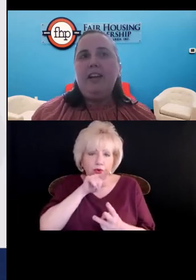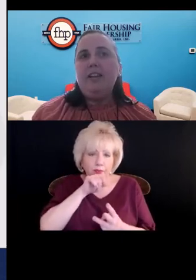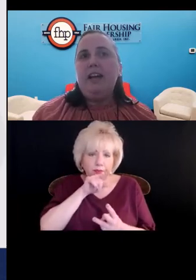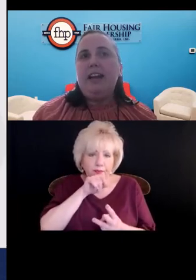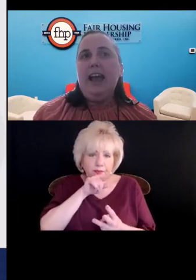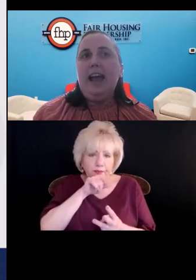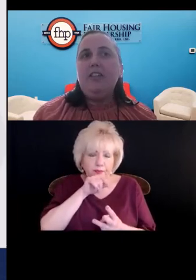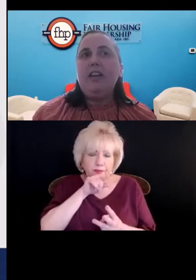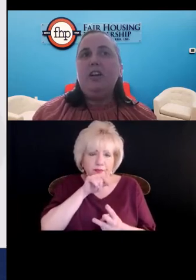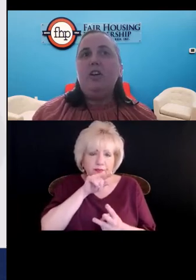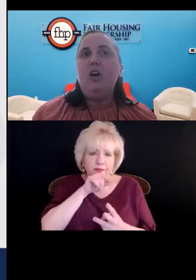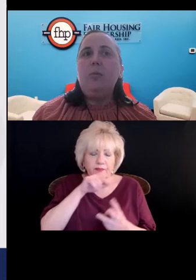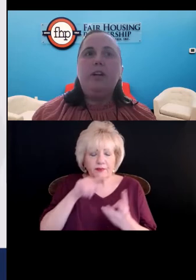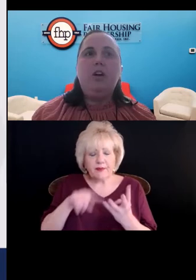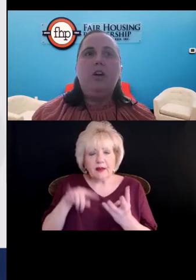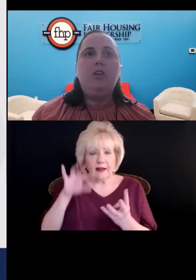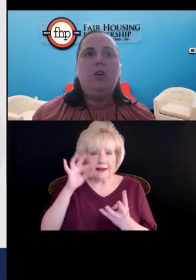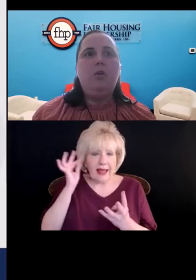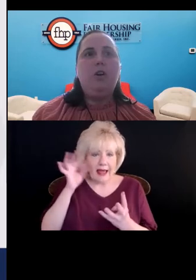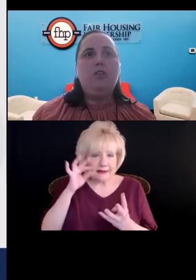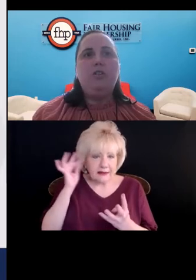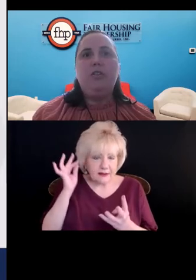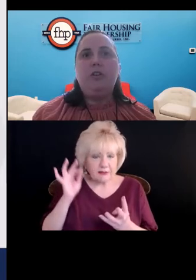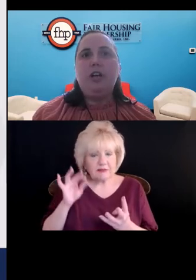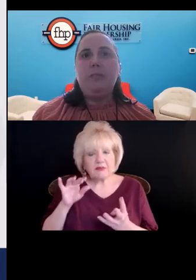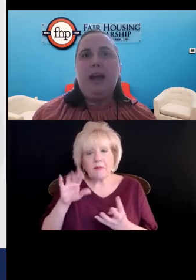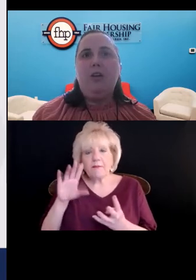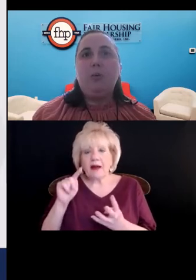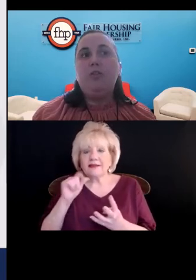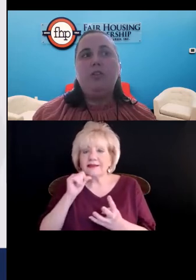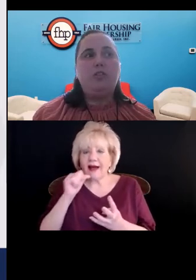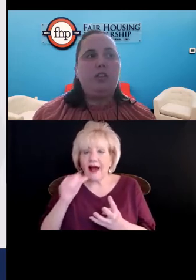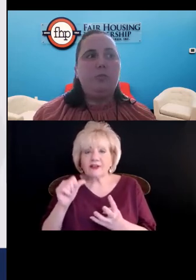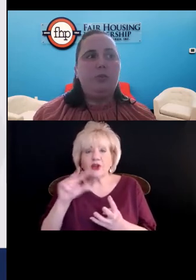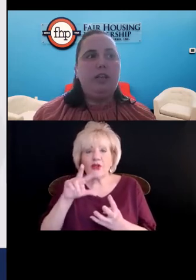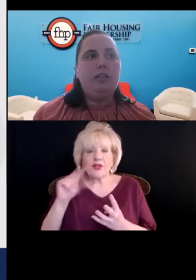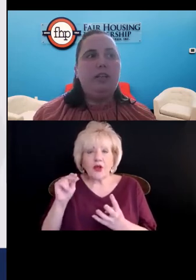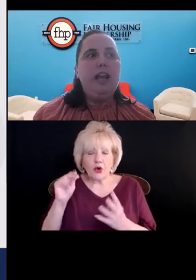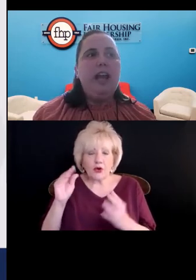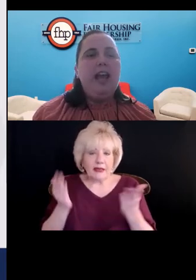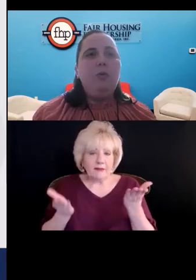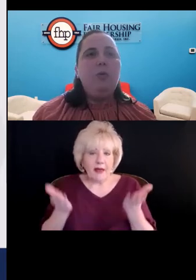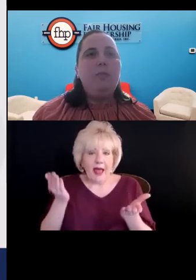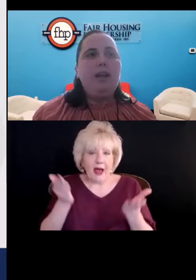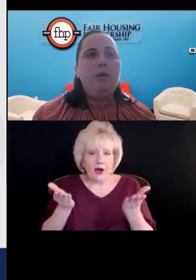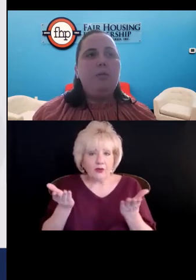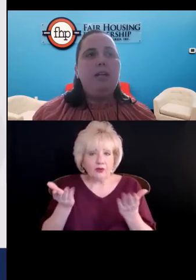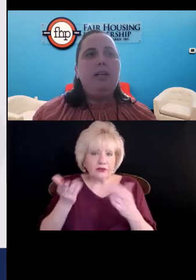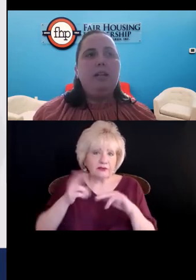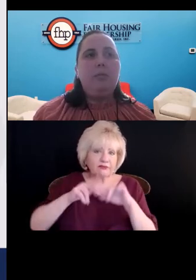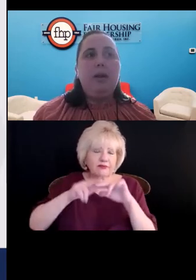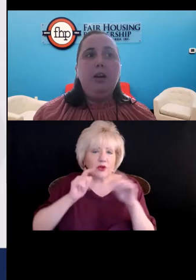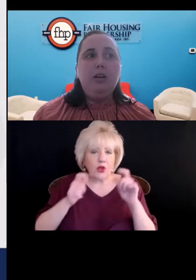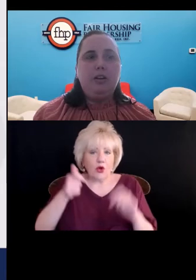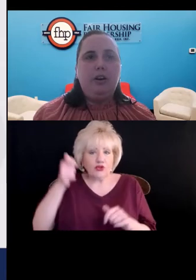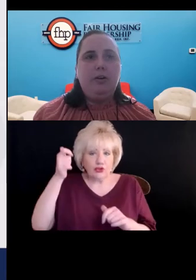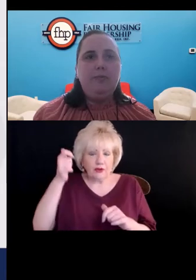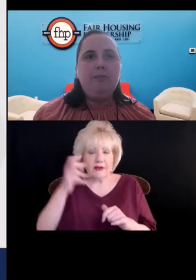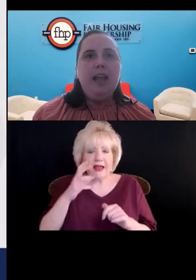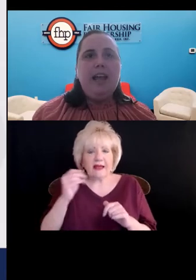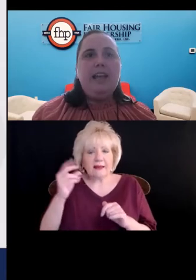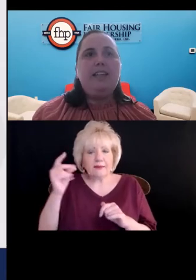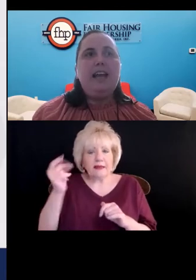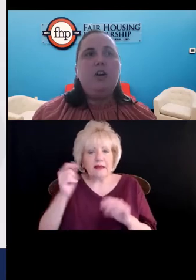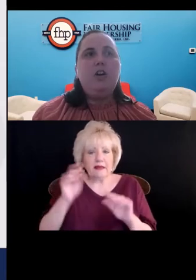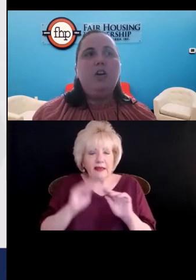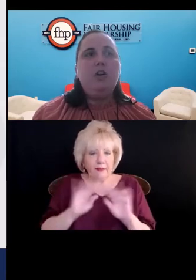And then if not a cat, then a dog, but a dog no larger than 30 pounds with restricted grease. And what became immediately apparent to her